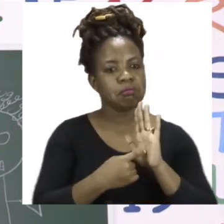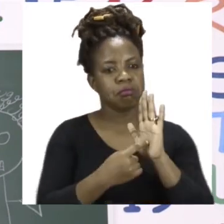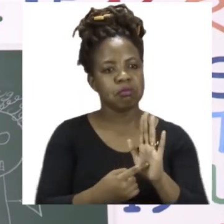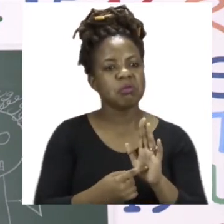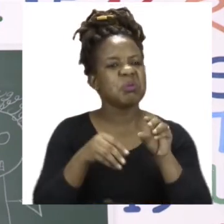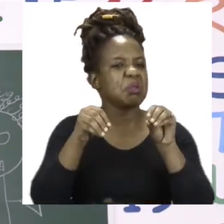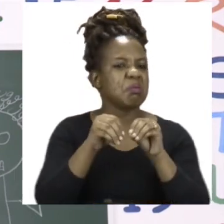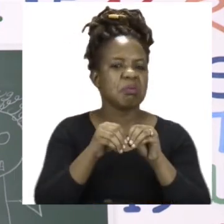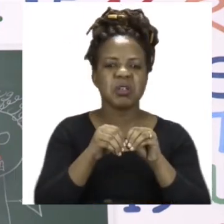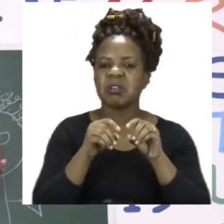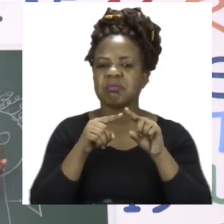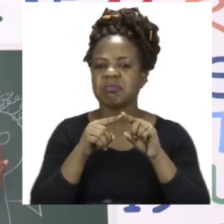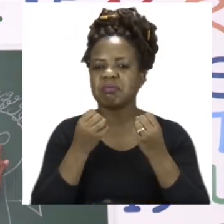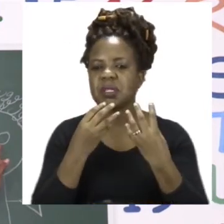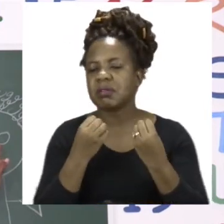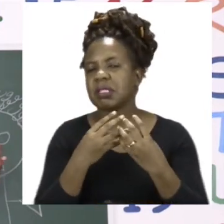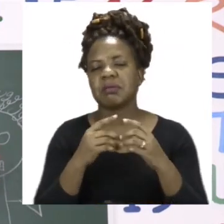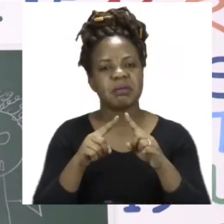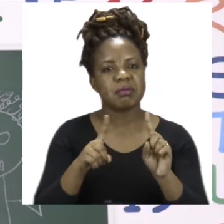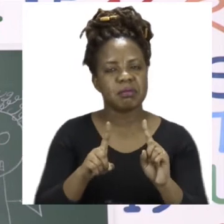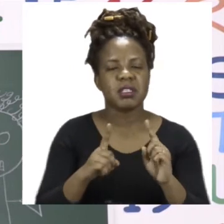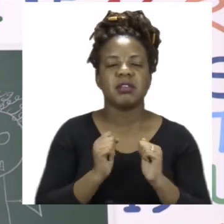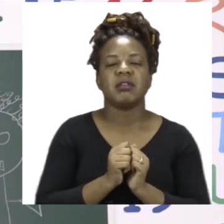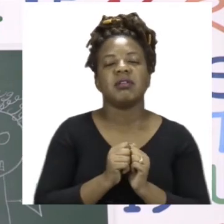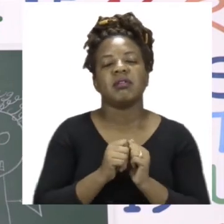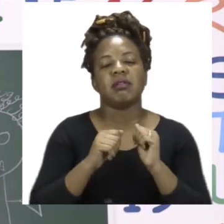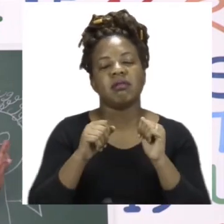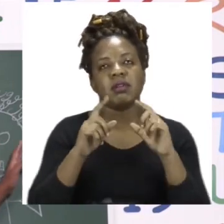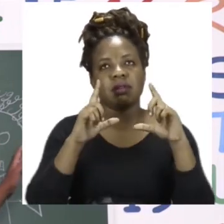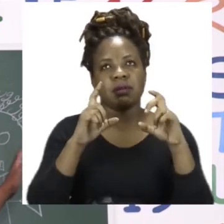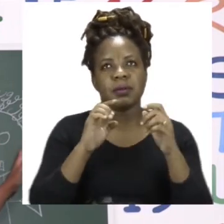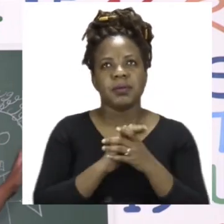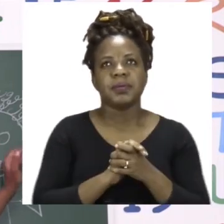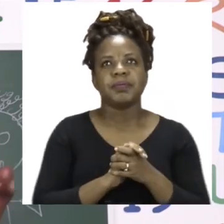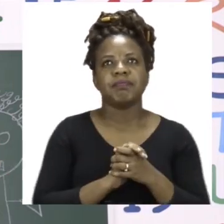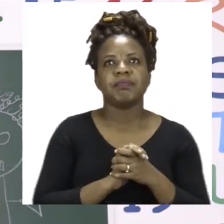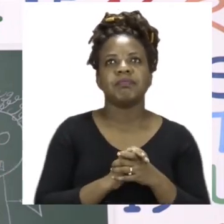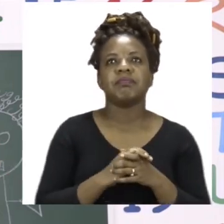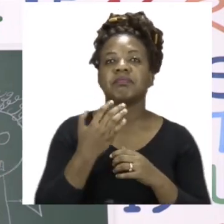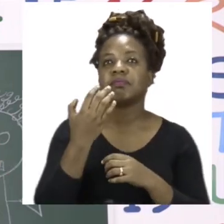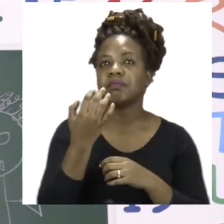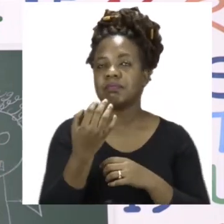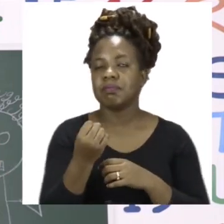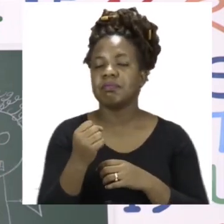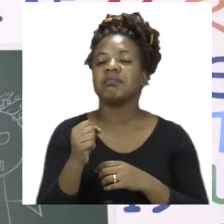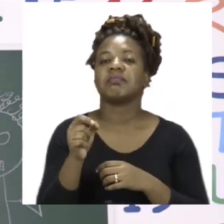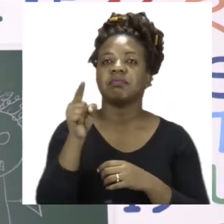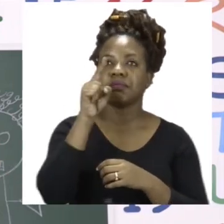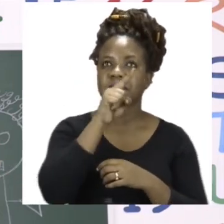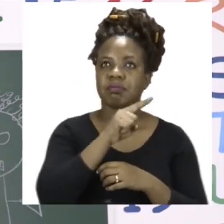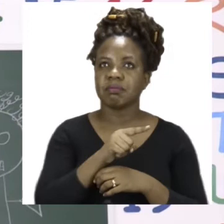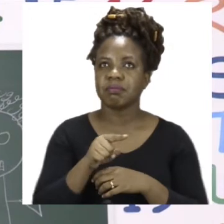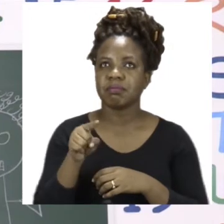sister has circles for eyes. She also has a square and a square for her ears. Which